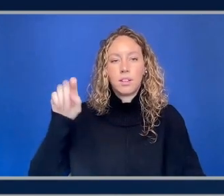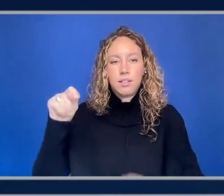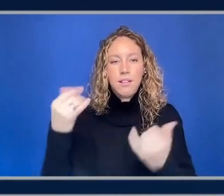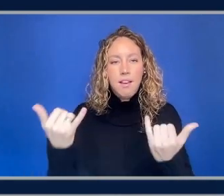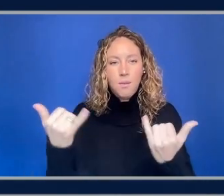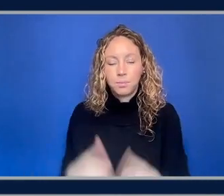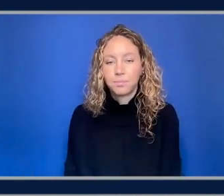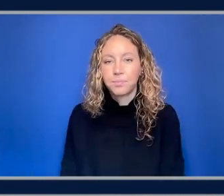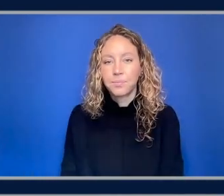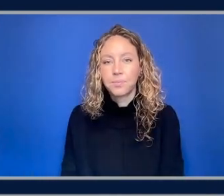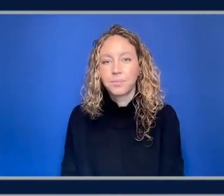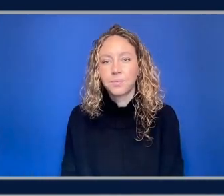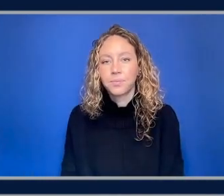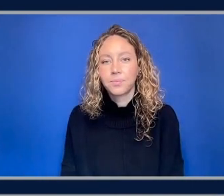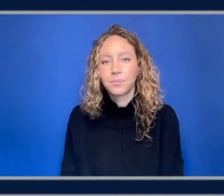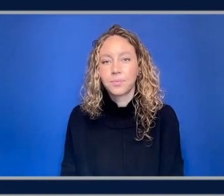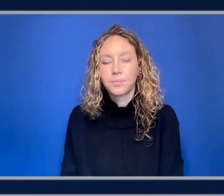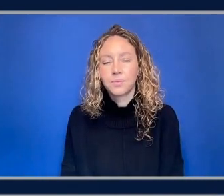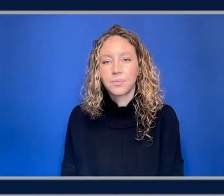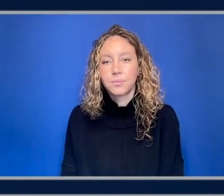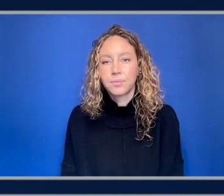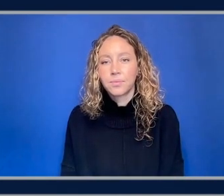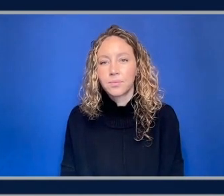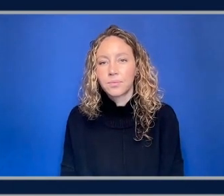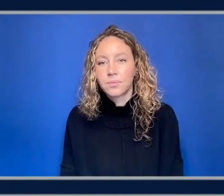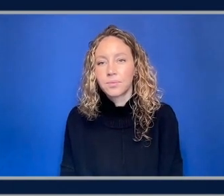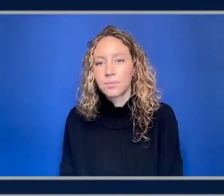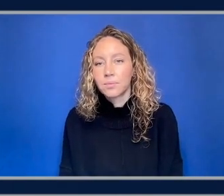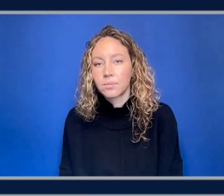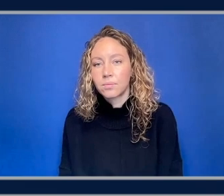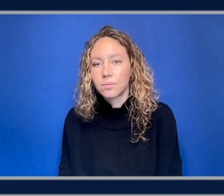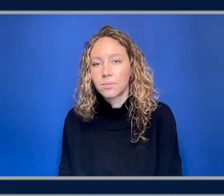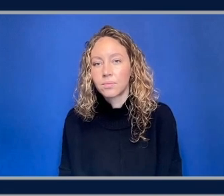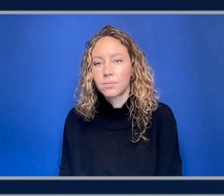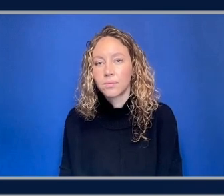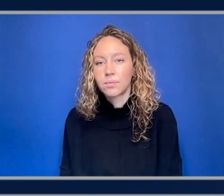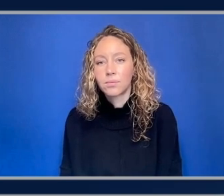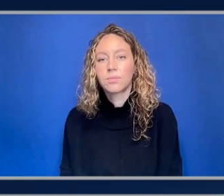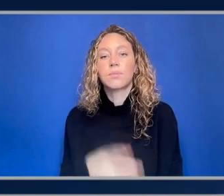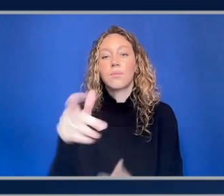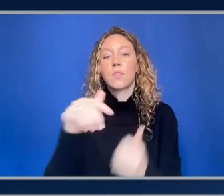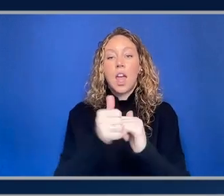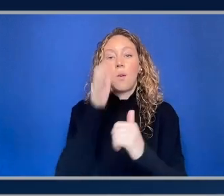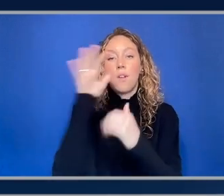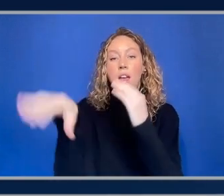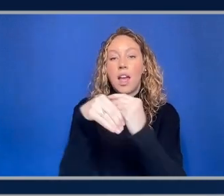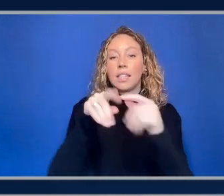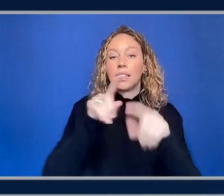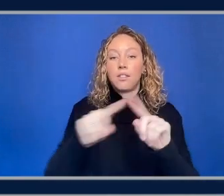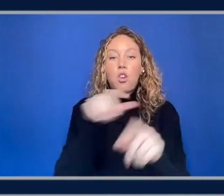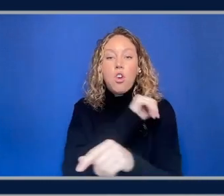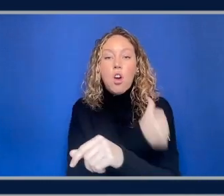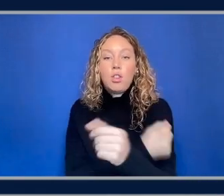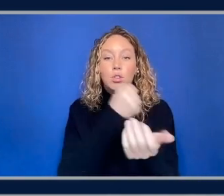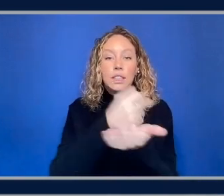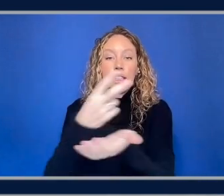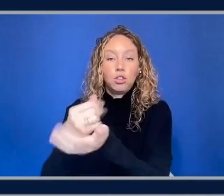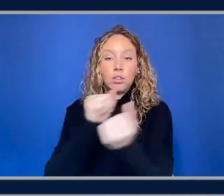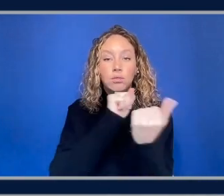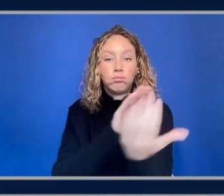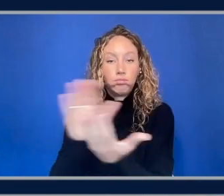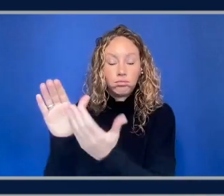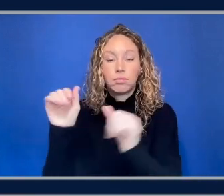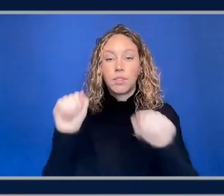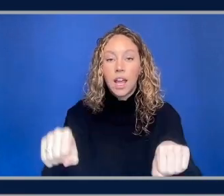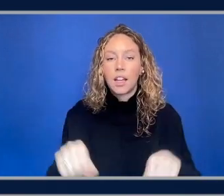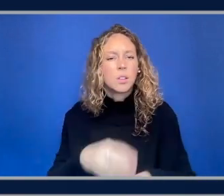this and so this is how we'll add like the different authorization mechanisms so okay and